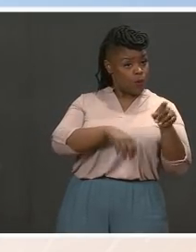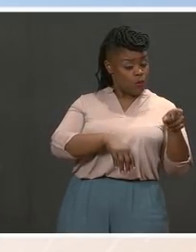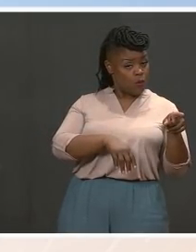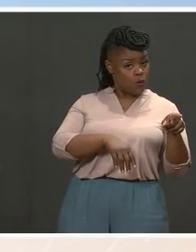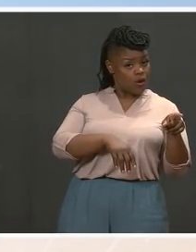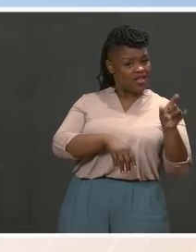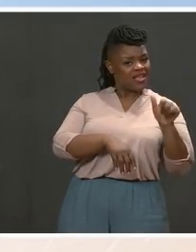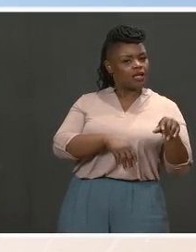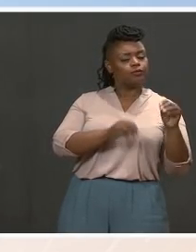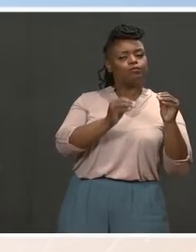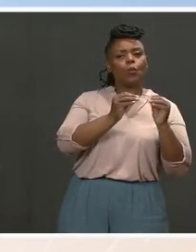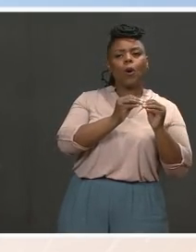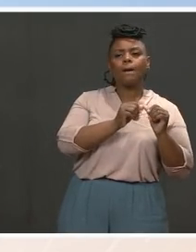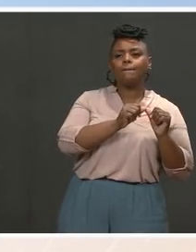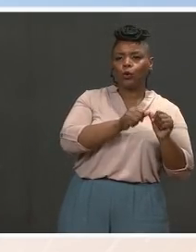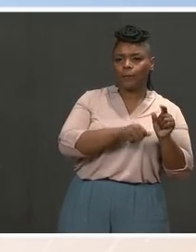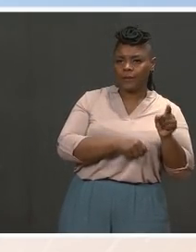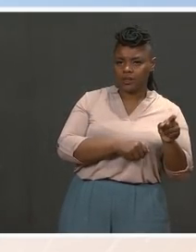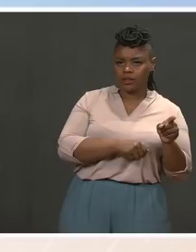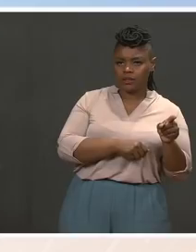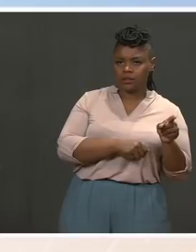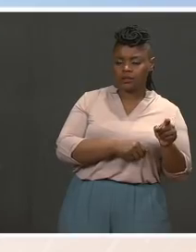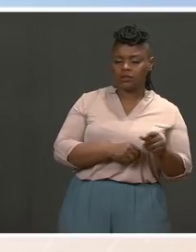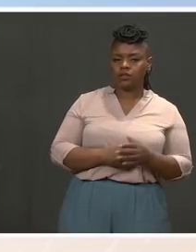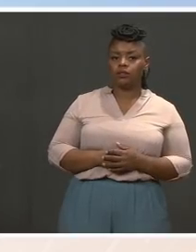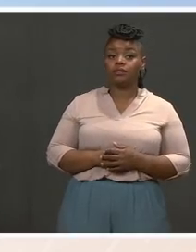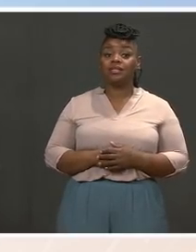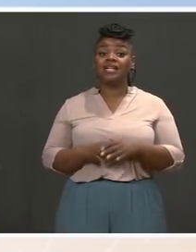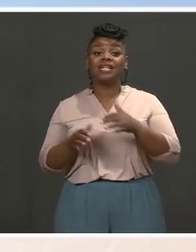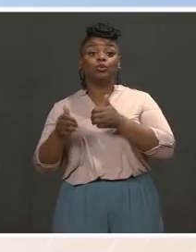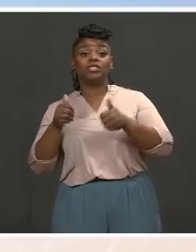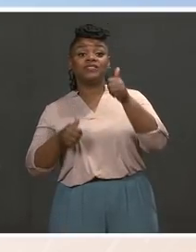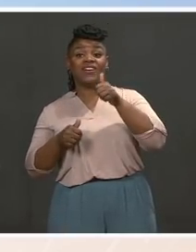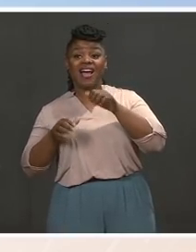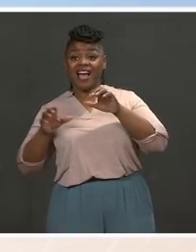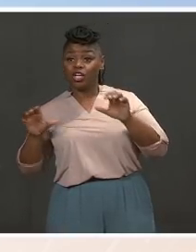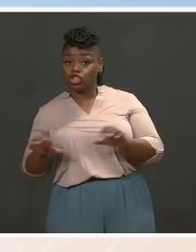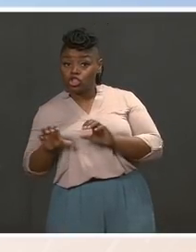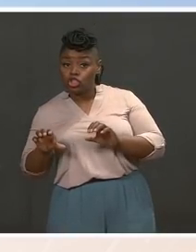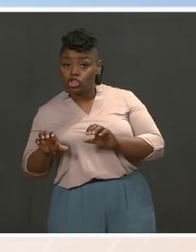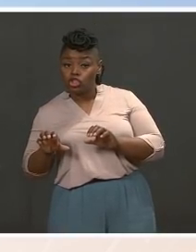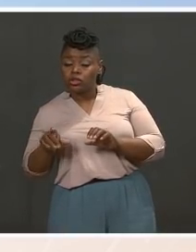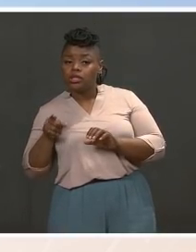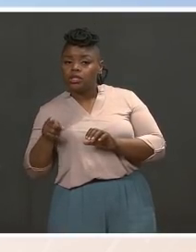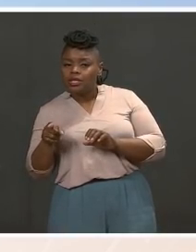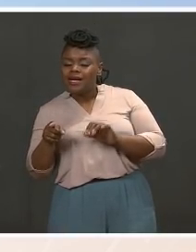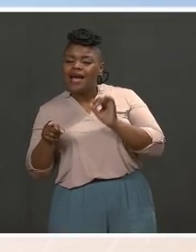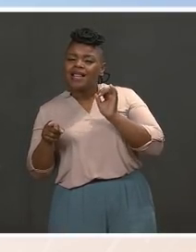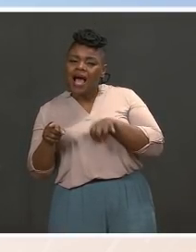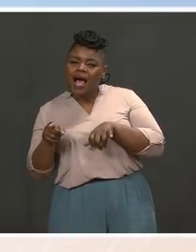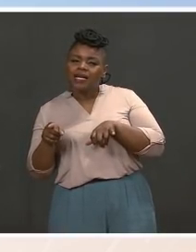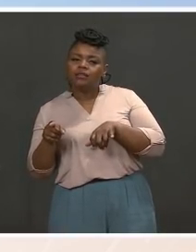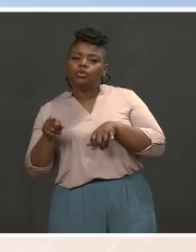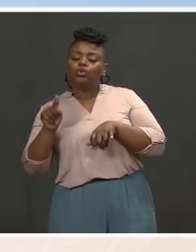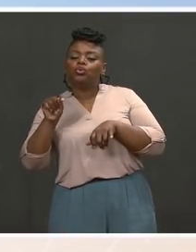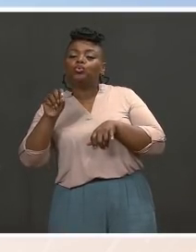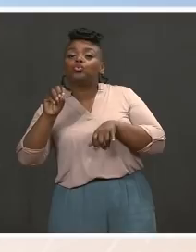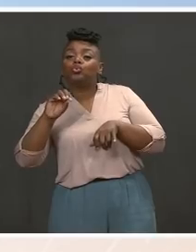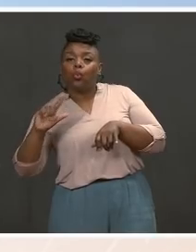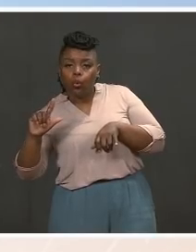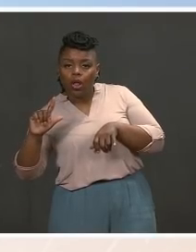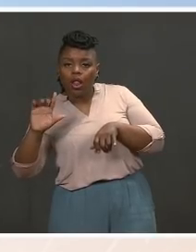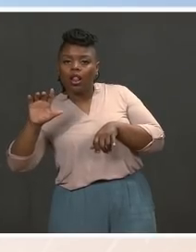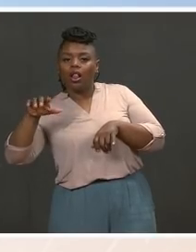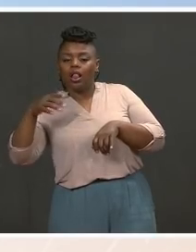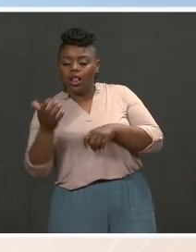lasting impact. Executive actions are, of course, an important lever that every President has at their disposal. There's current